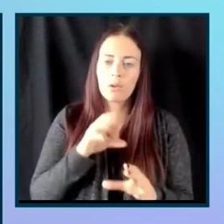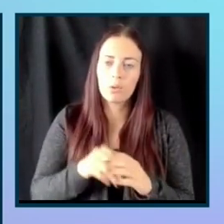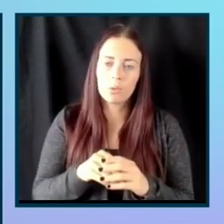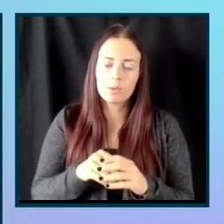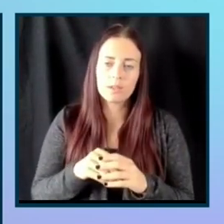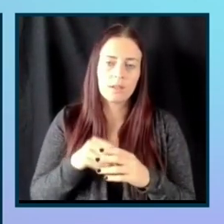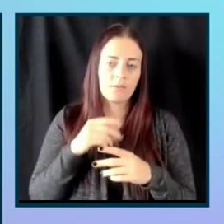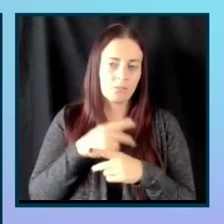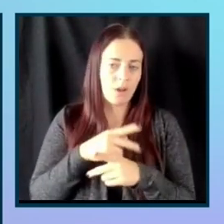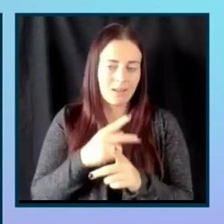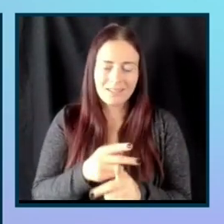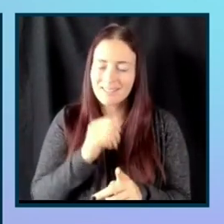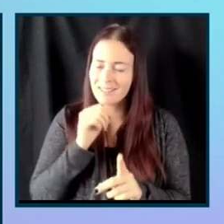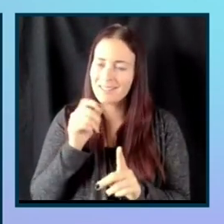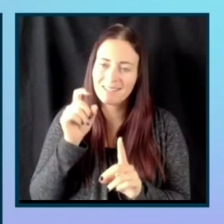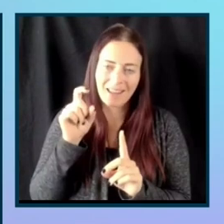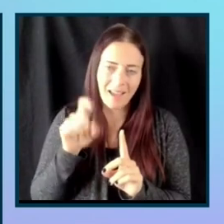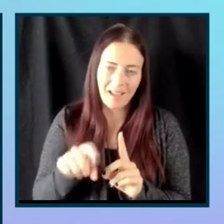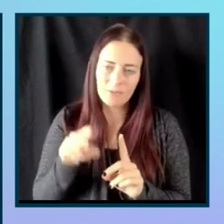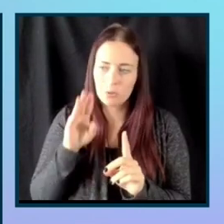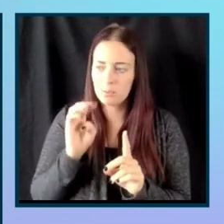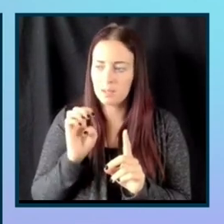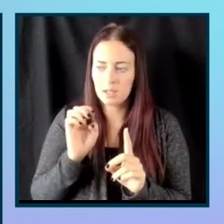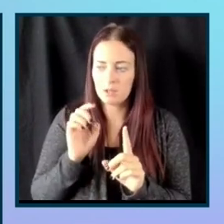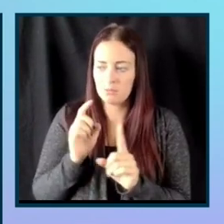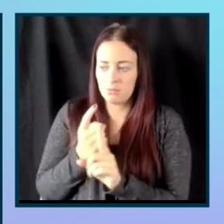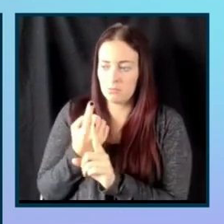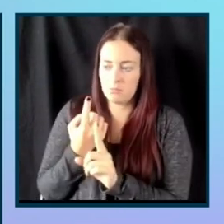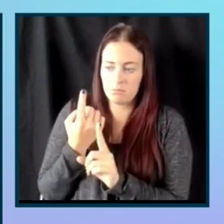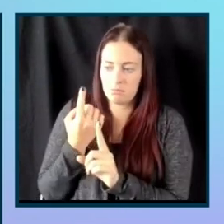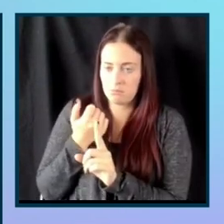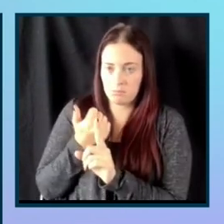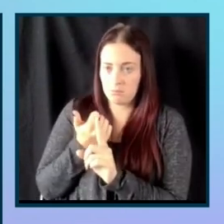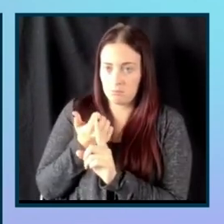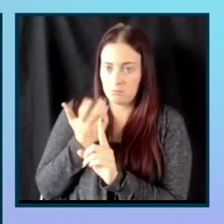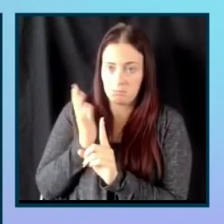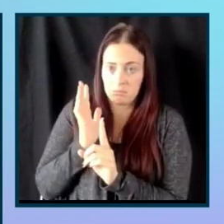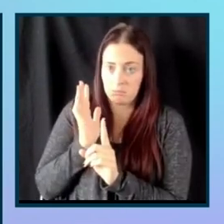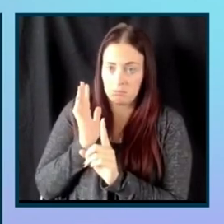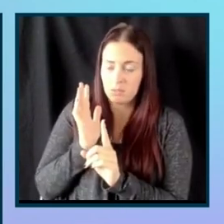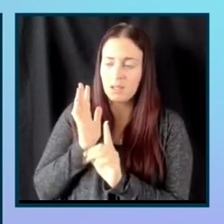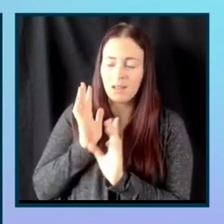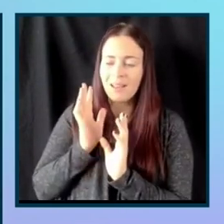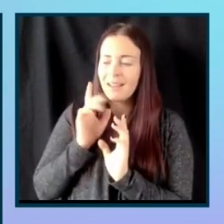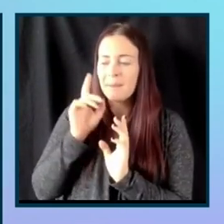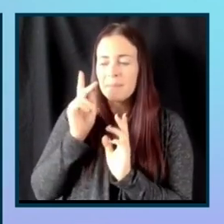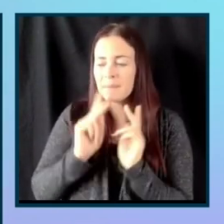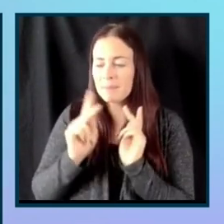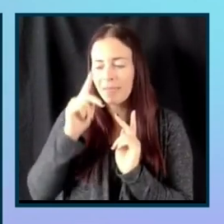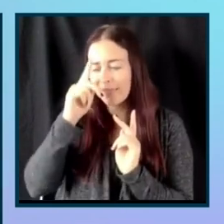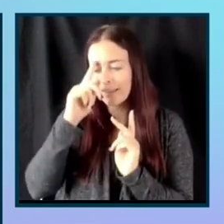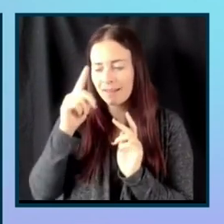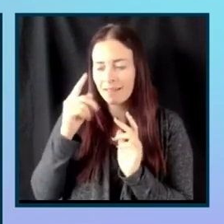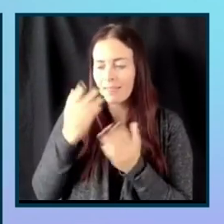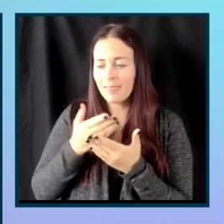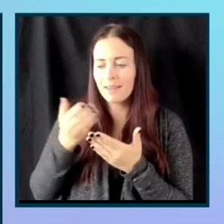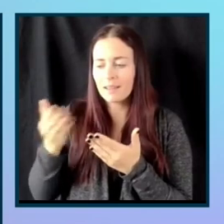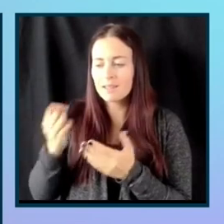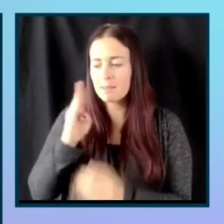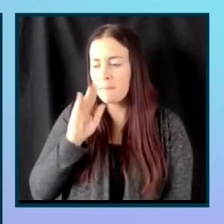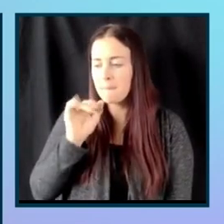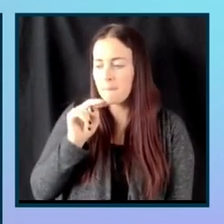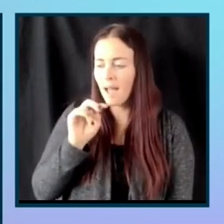It doesn't have to be, it doesn't have to be binary. And I think a lot of people in product development think of things as binary where it's either